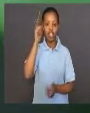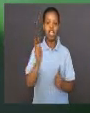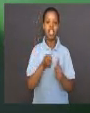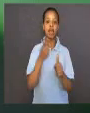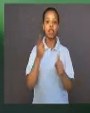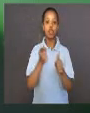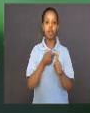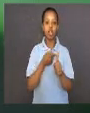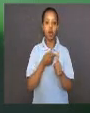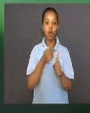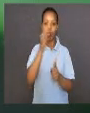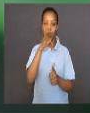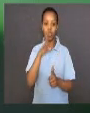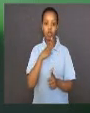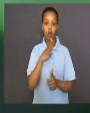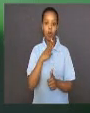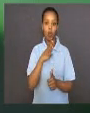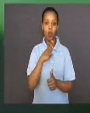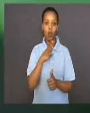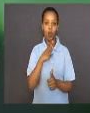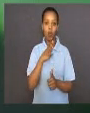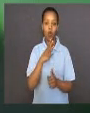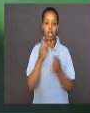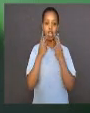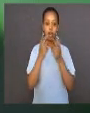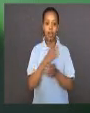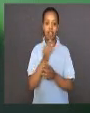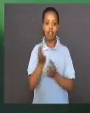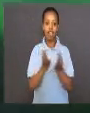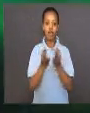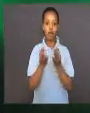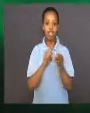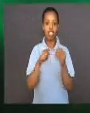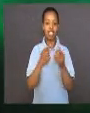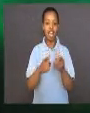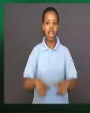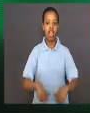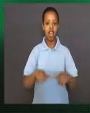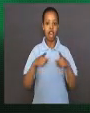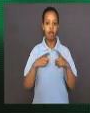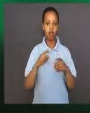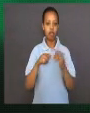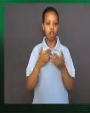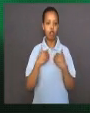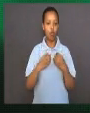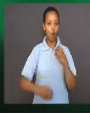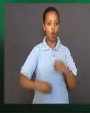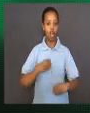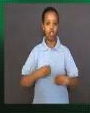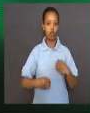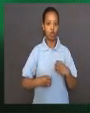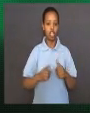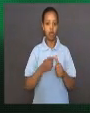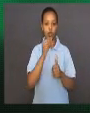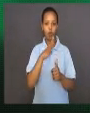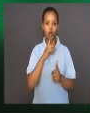first person to observe and describe living microorganisms from a sample